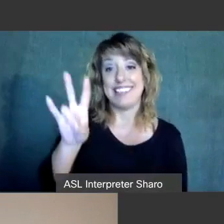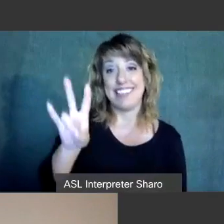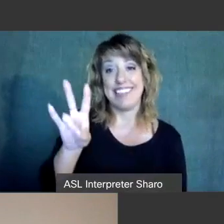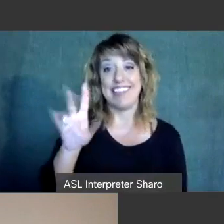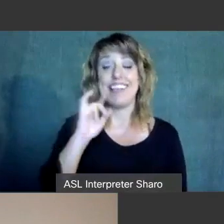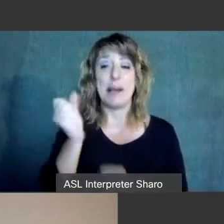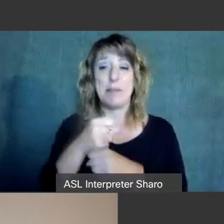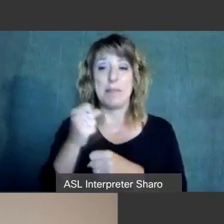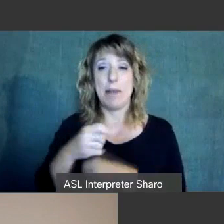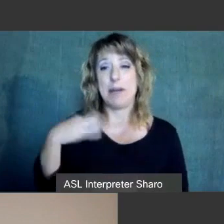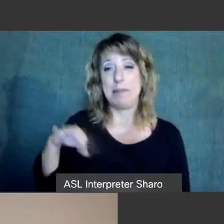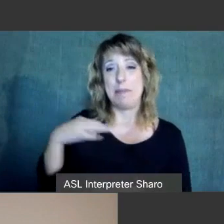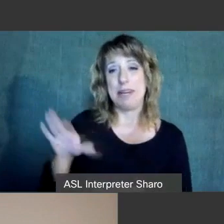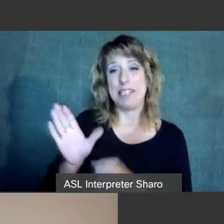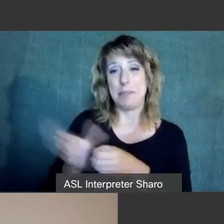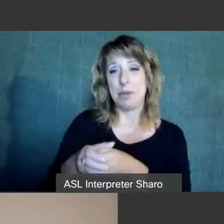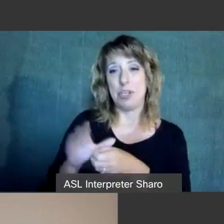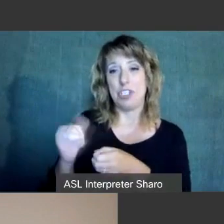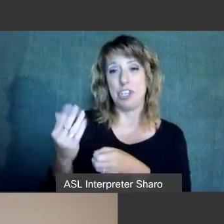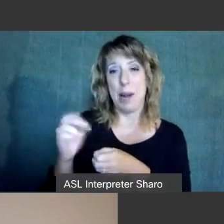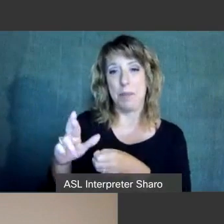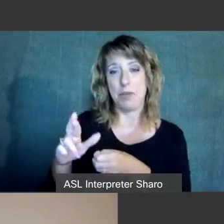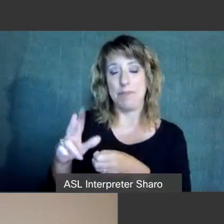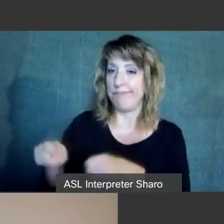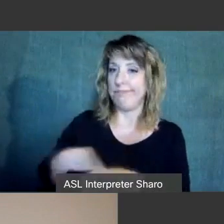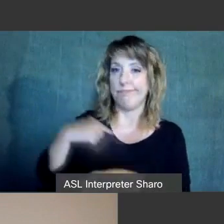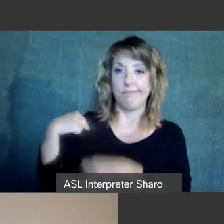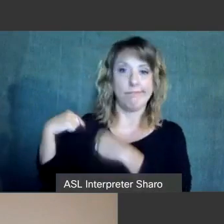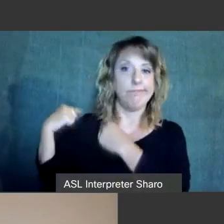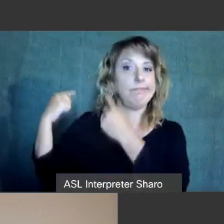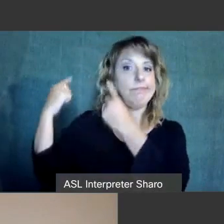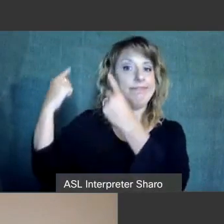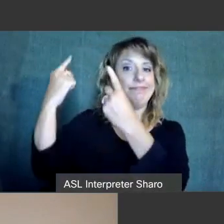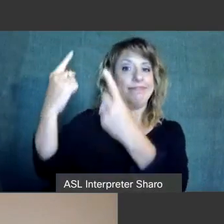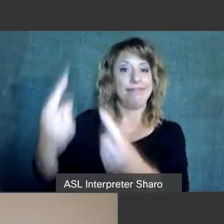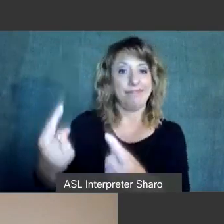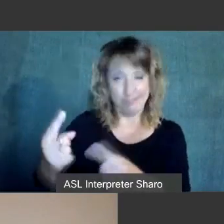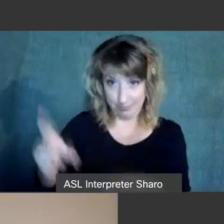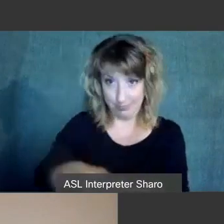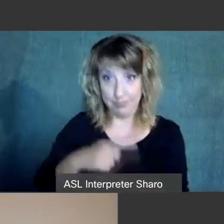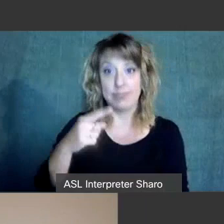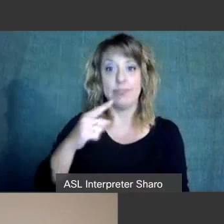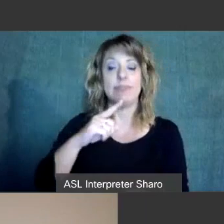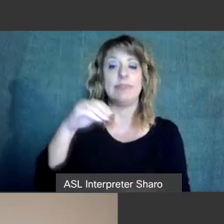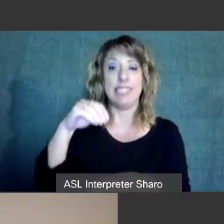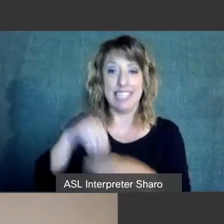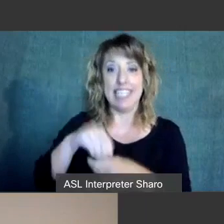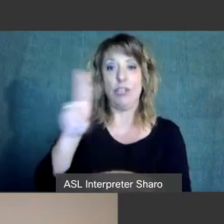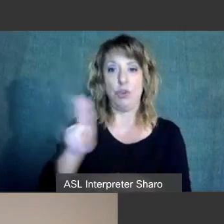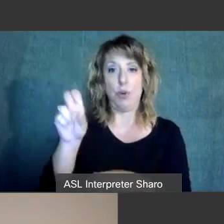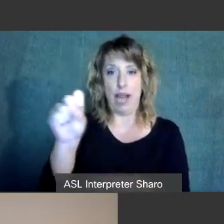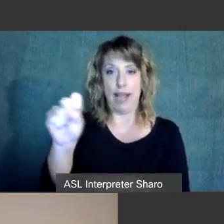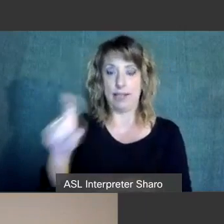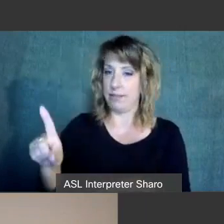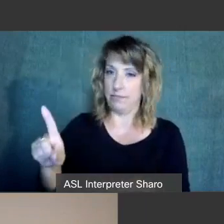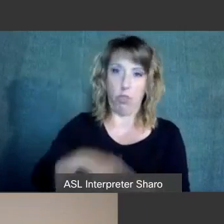Pittsburgh chapter. So we are the longest running autism advocacy organization in the United States. My